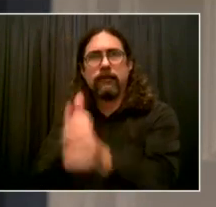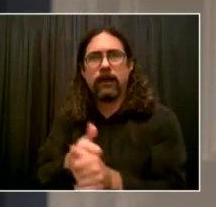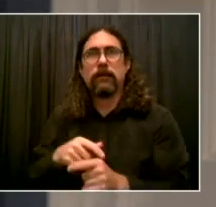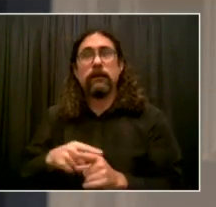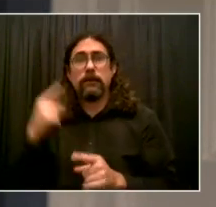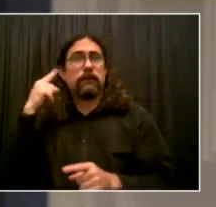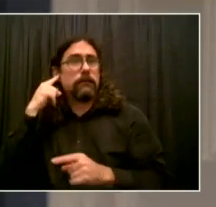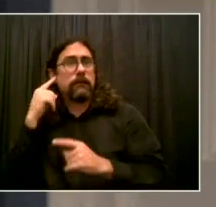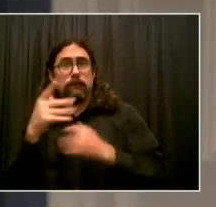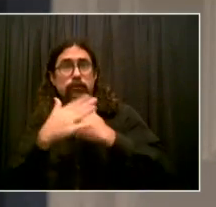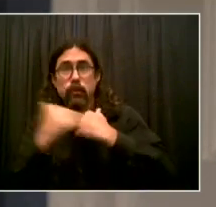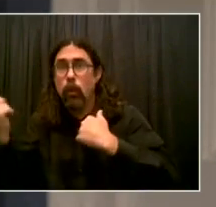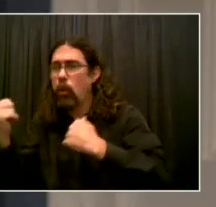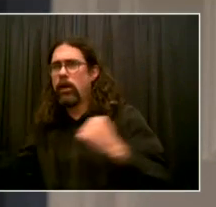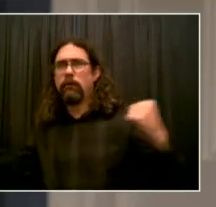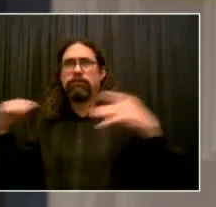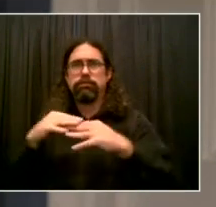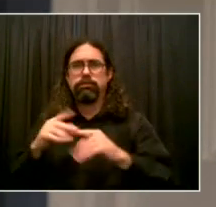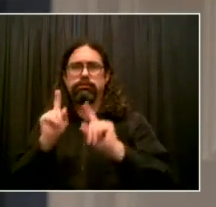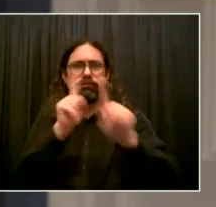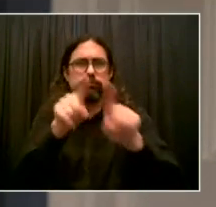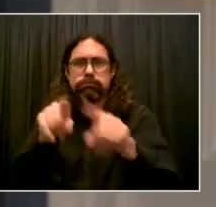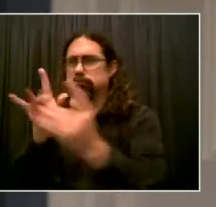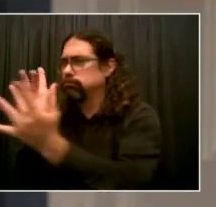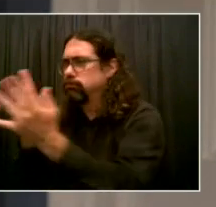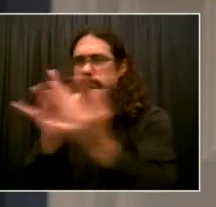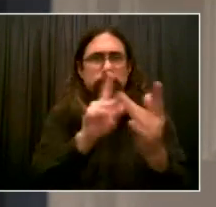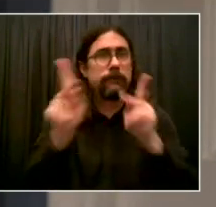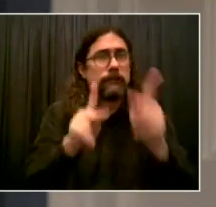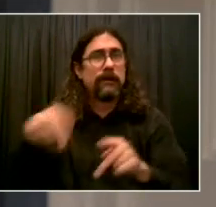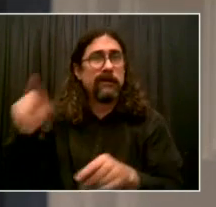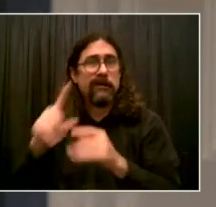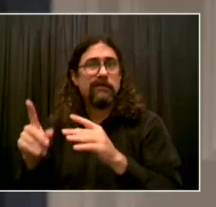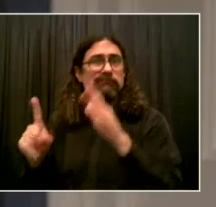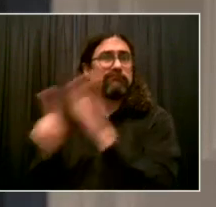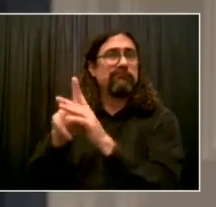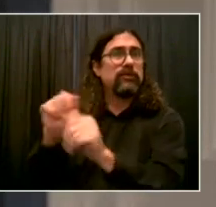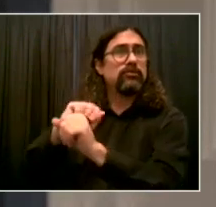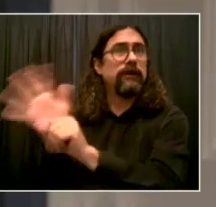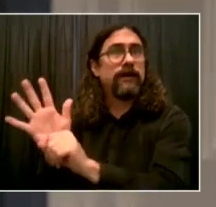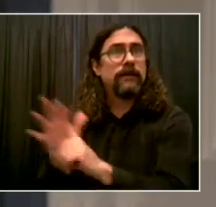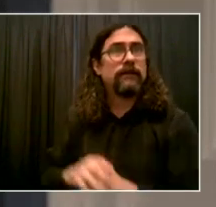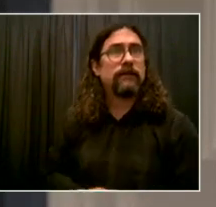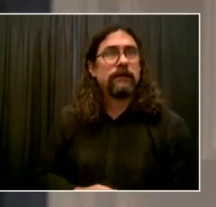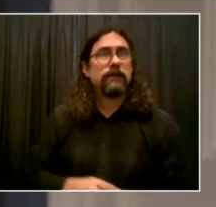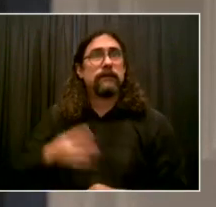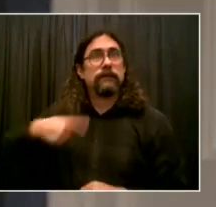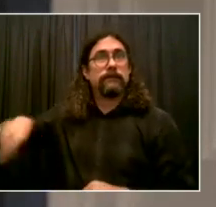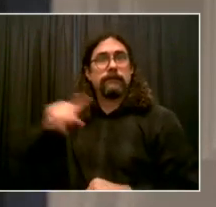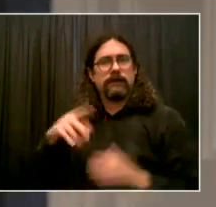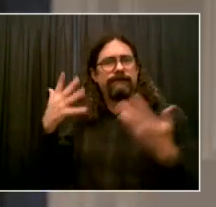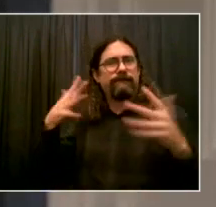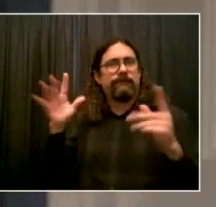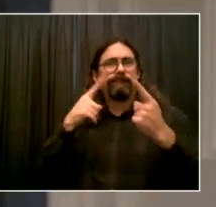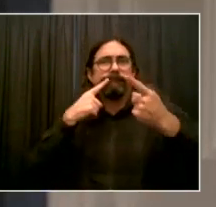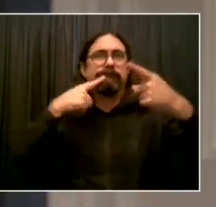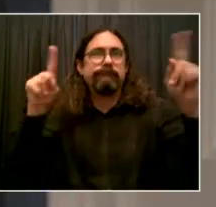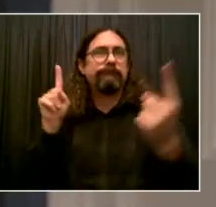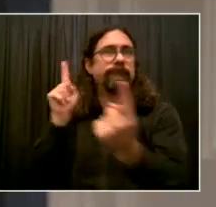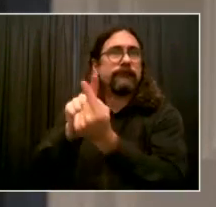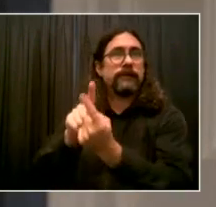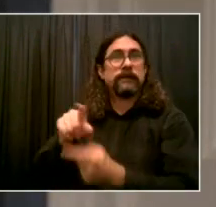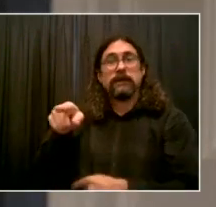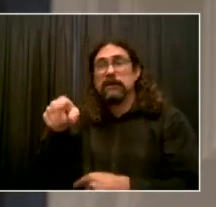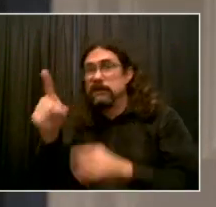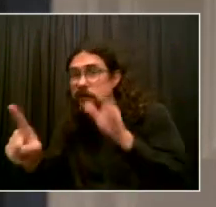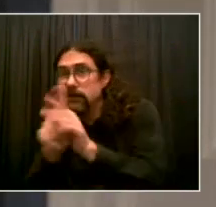contact tracers have been able to reach nearly 90% of all new COVID cases across New York City since they